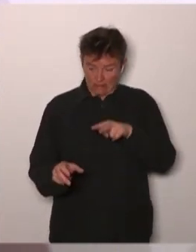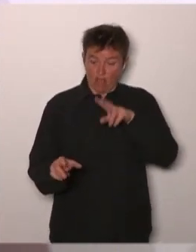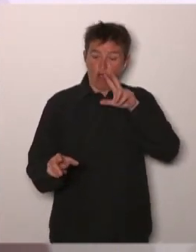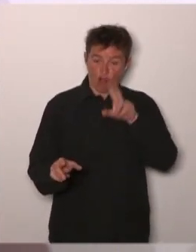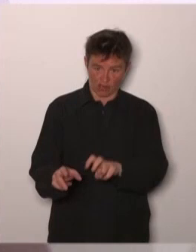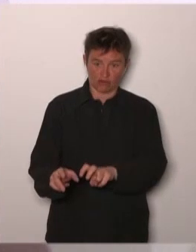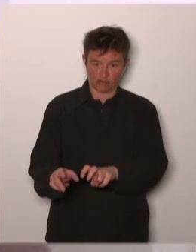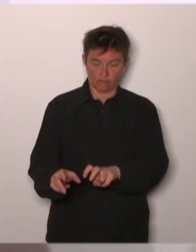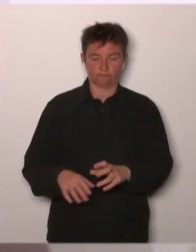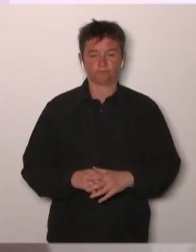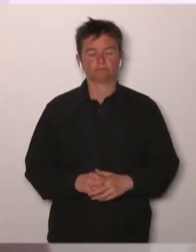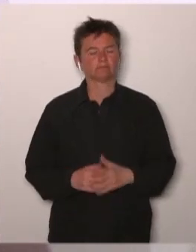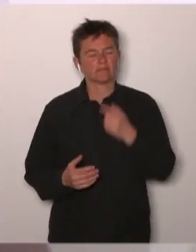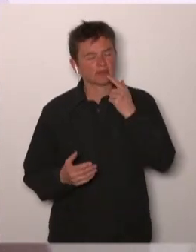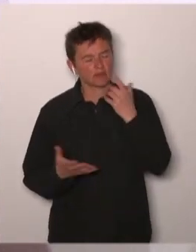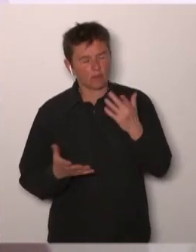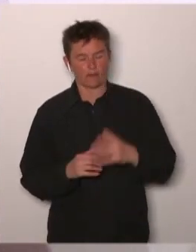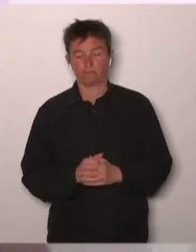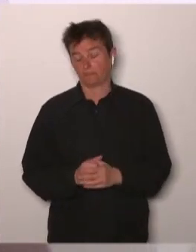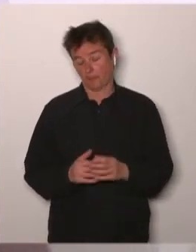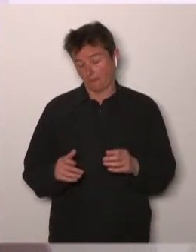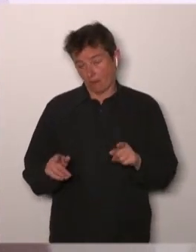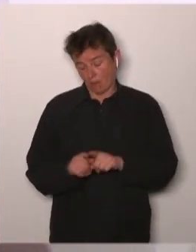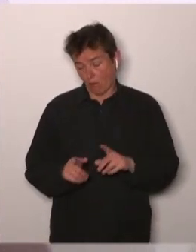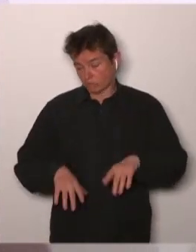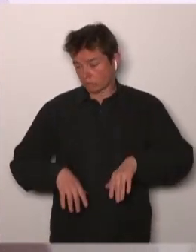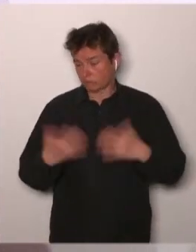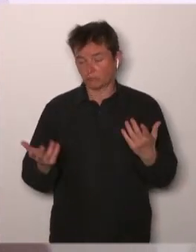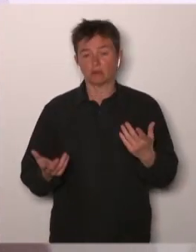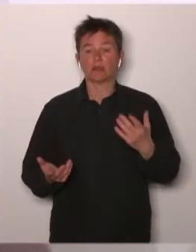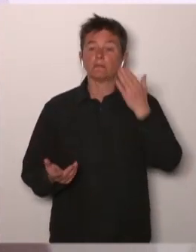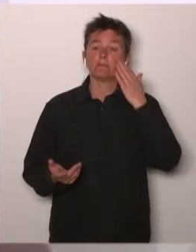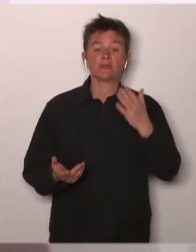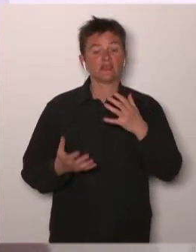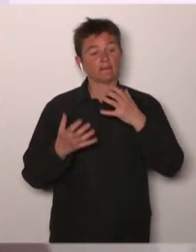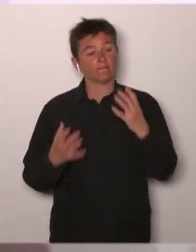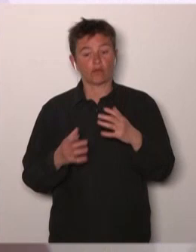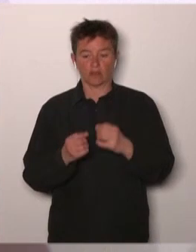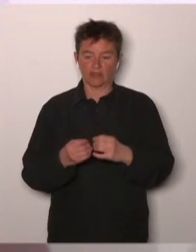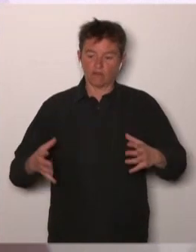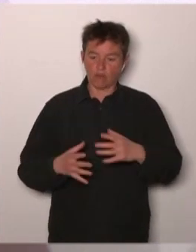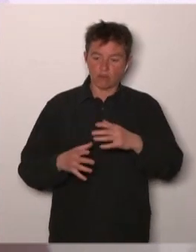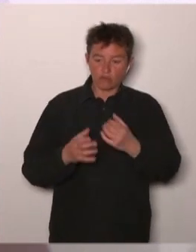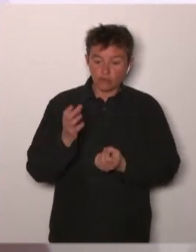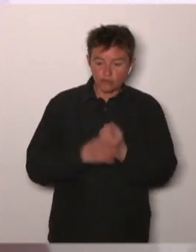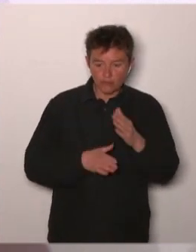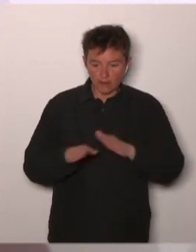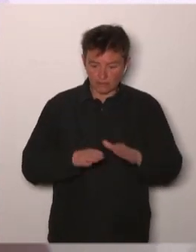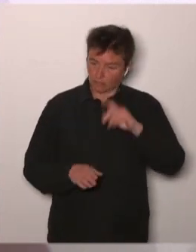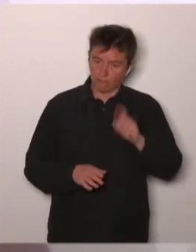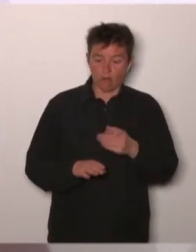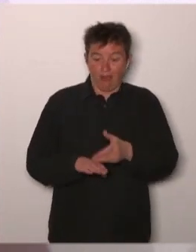it's like everything if you need to develop new approaches you have to validate them and that's what I call research on research